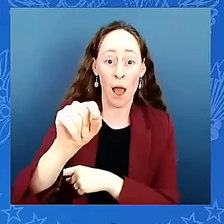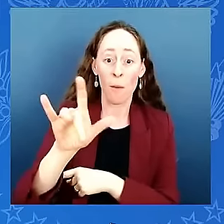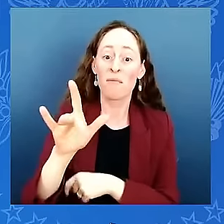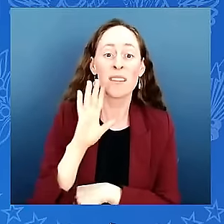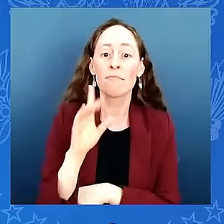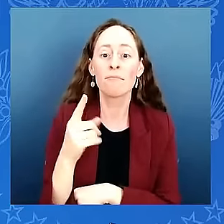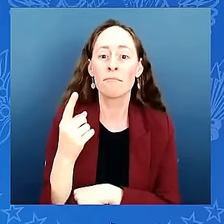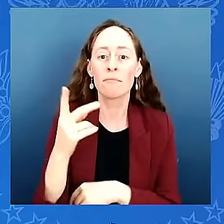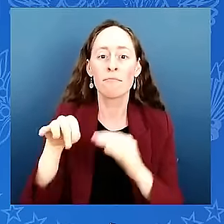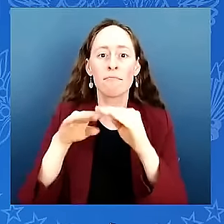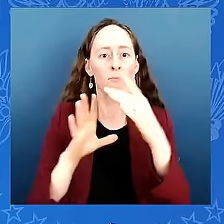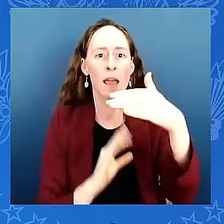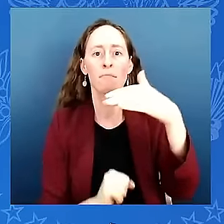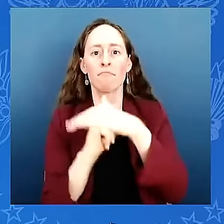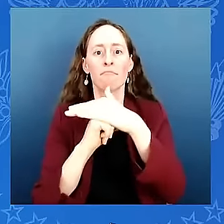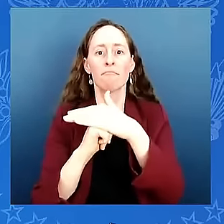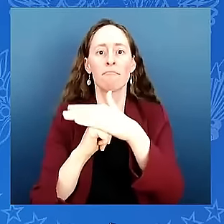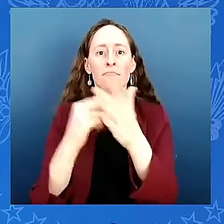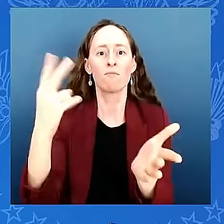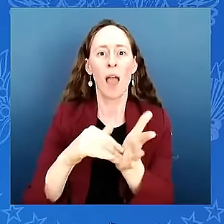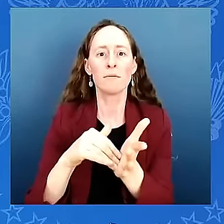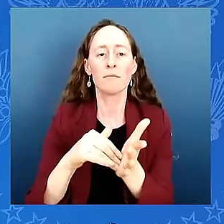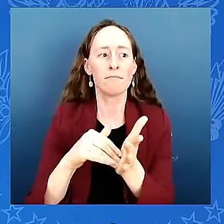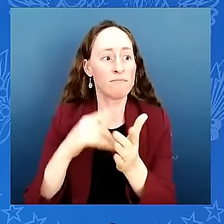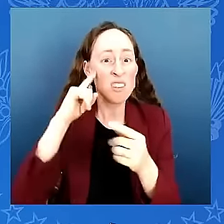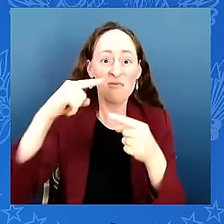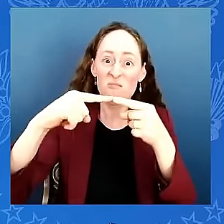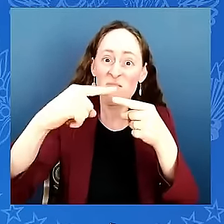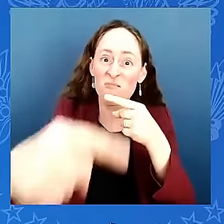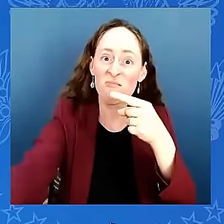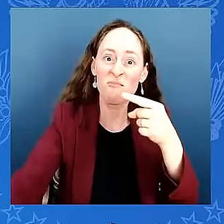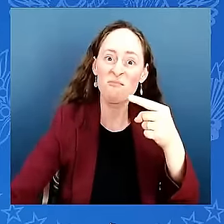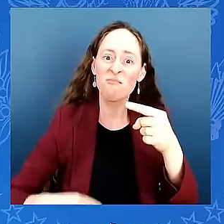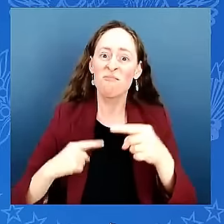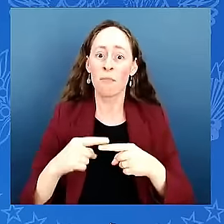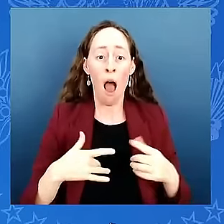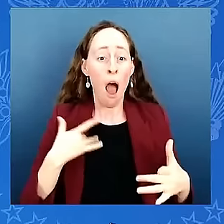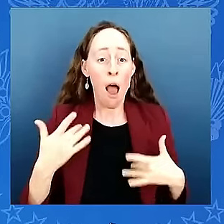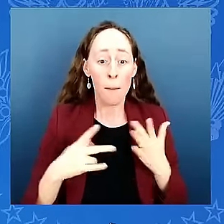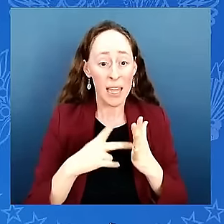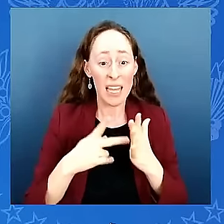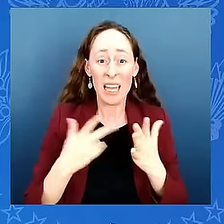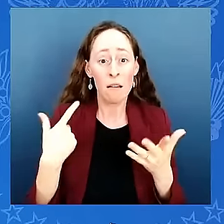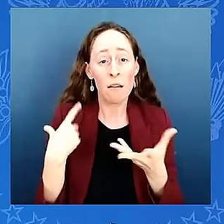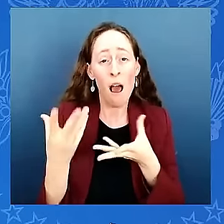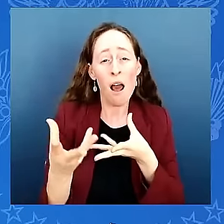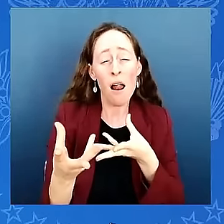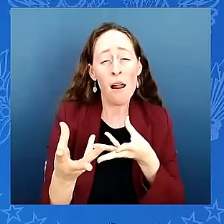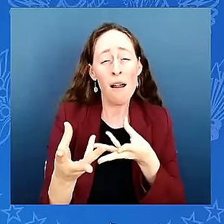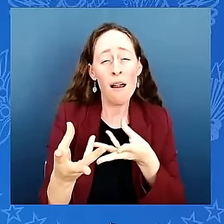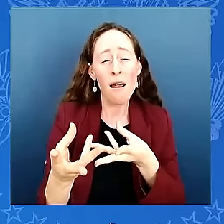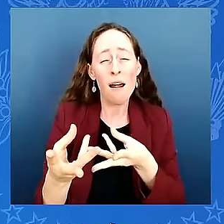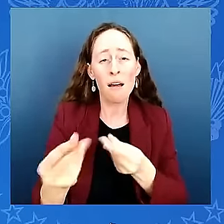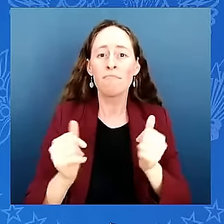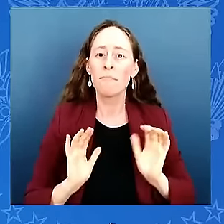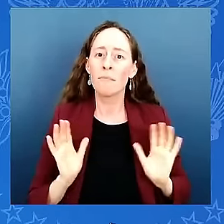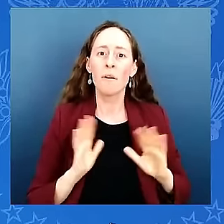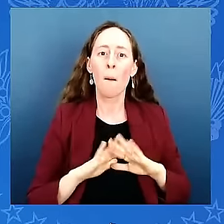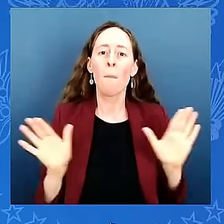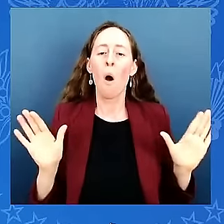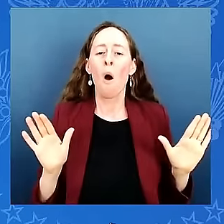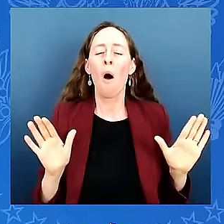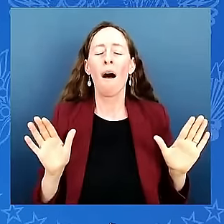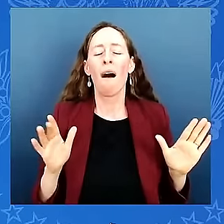of thousands of dollars every year anymore for my medication before the inflation reduction act my husband and i used our savings